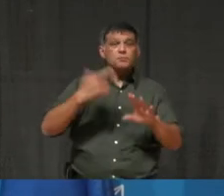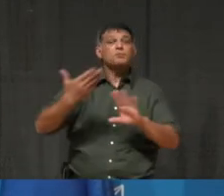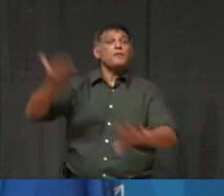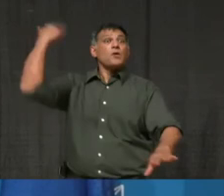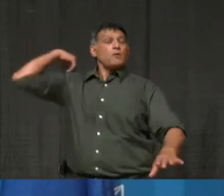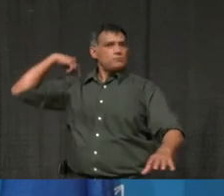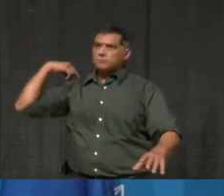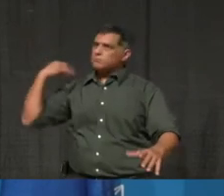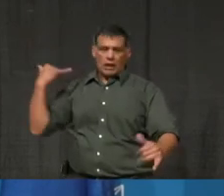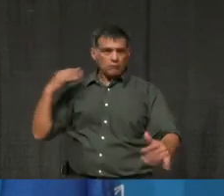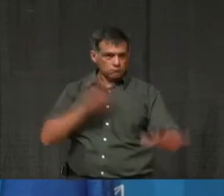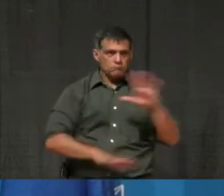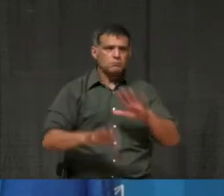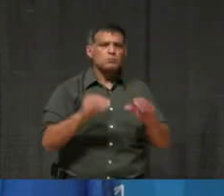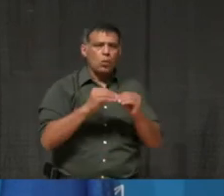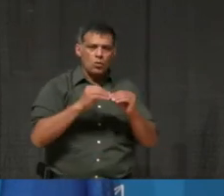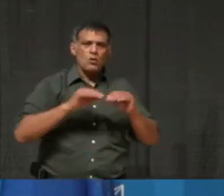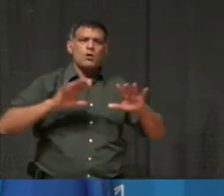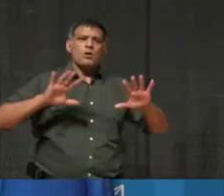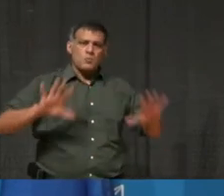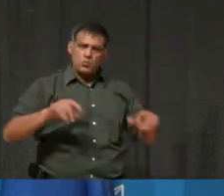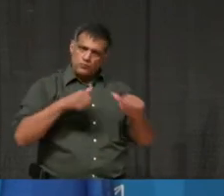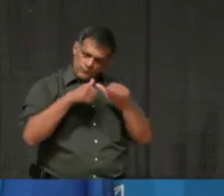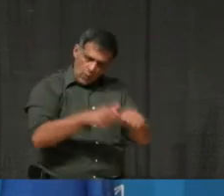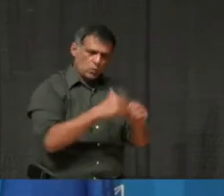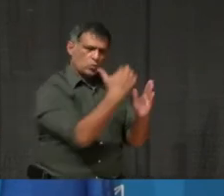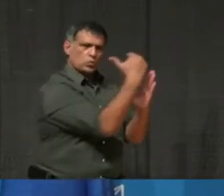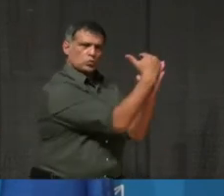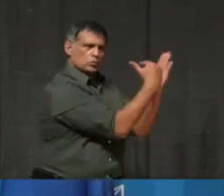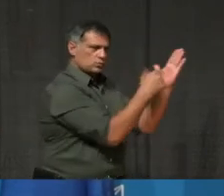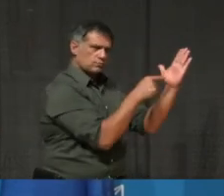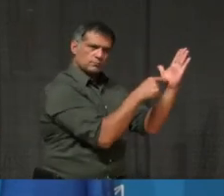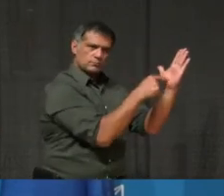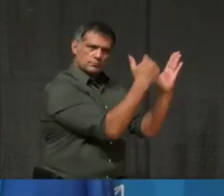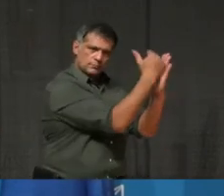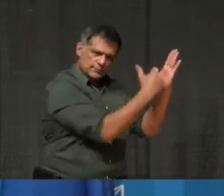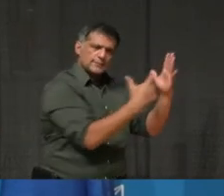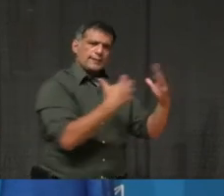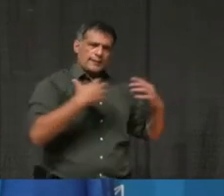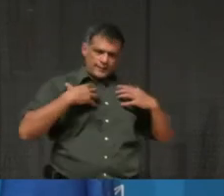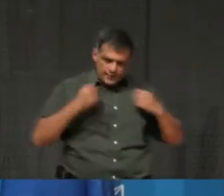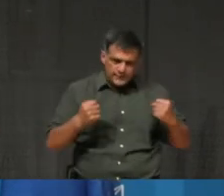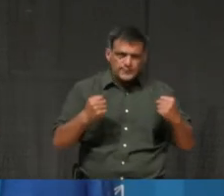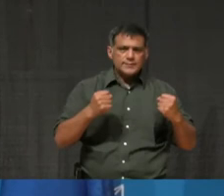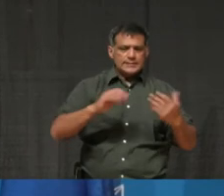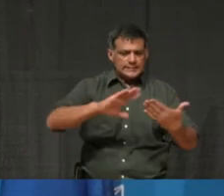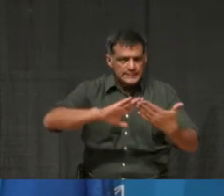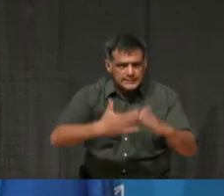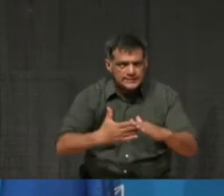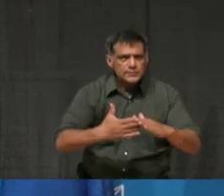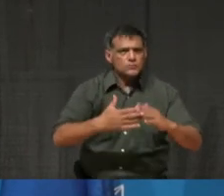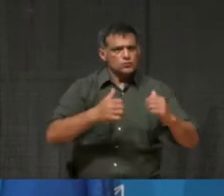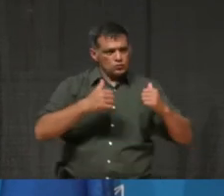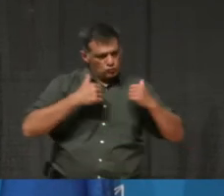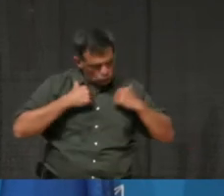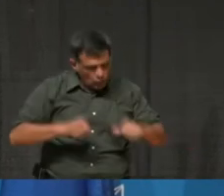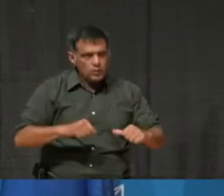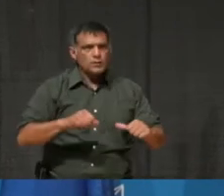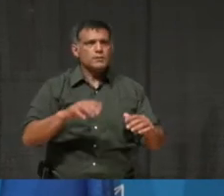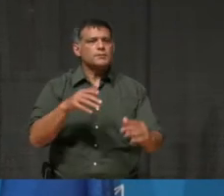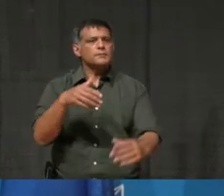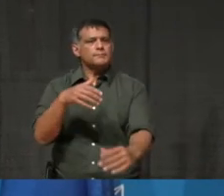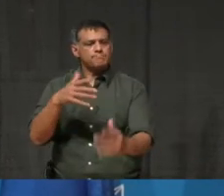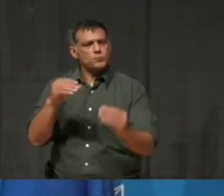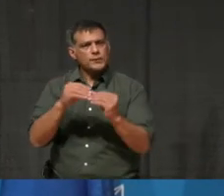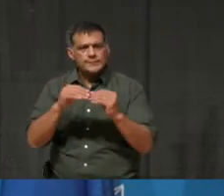circumscribed, uh, to, uh, specifically the health and safety of the community. And I, I, I do try to use them, uh, judiciously, uh, in